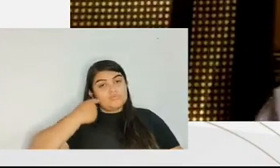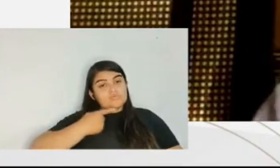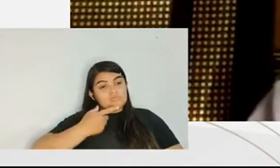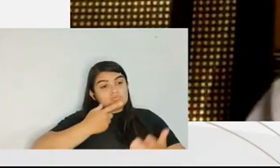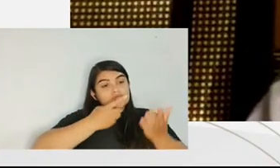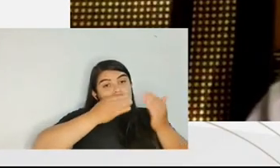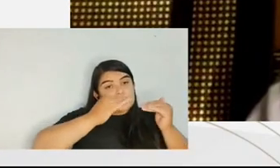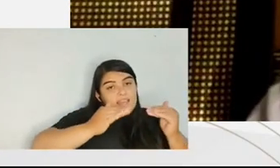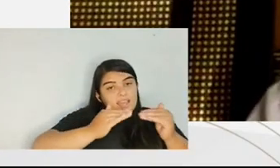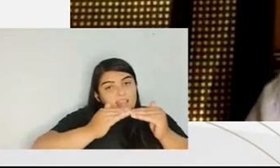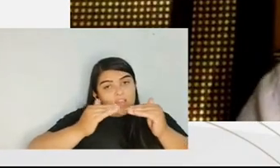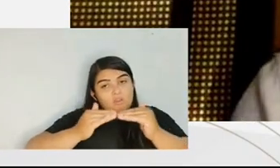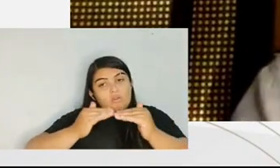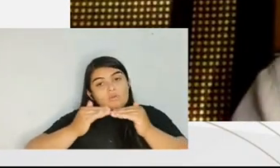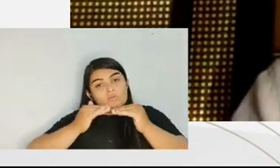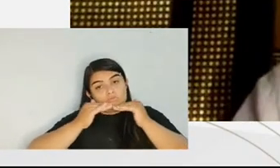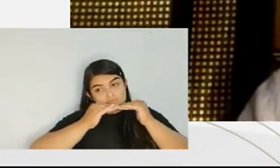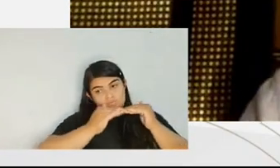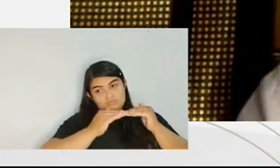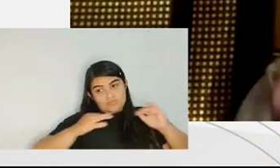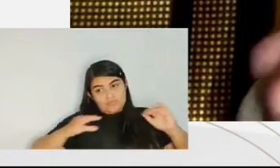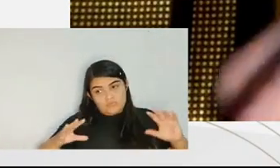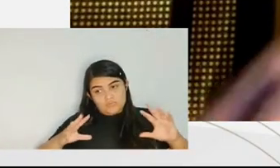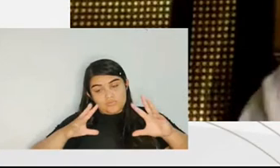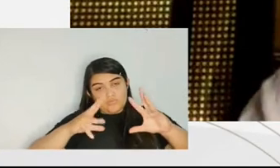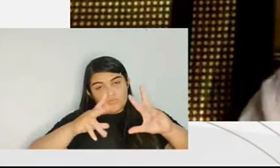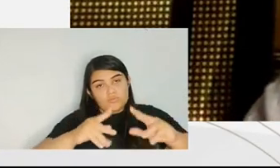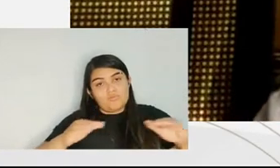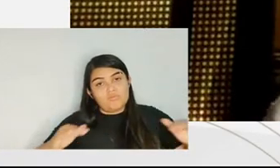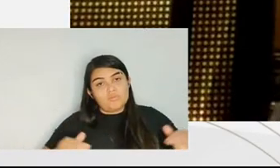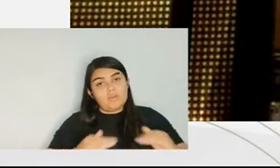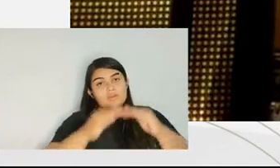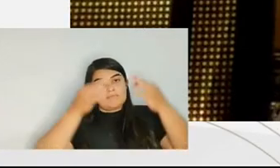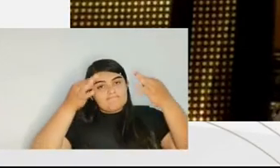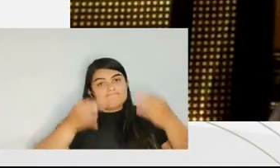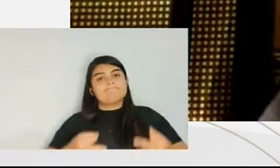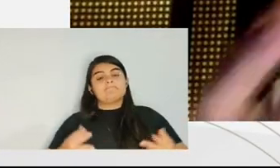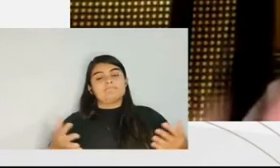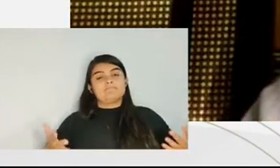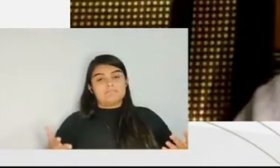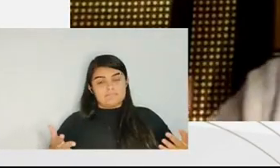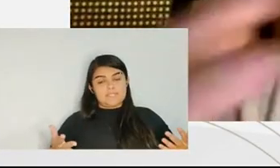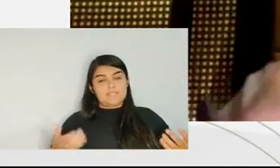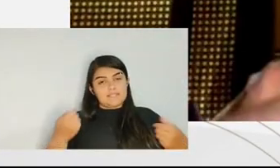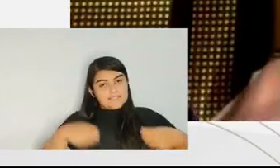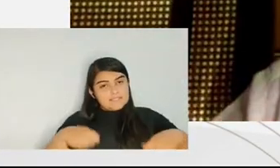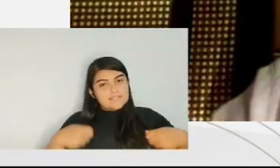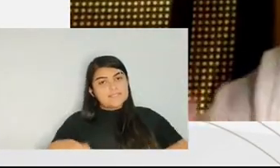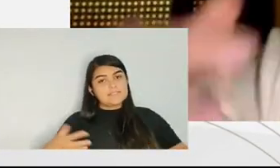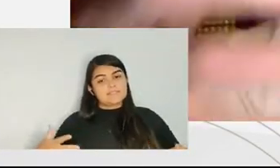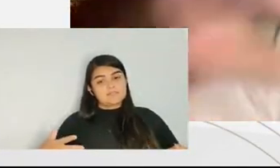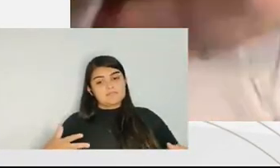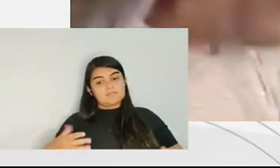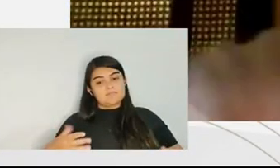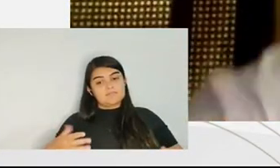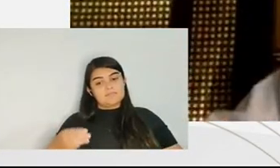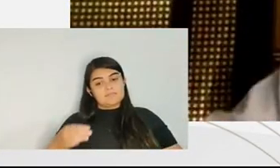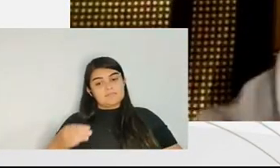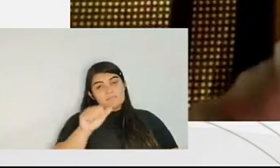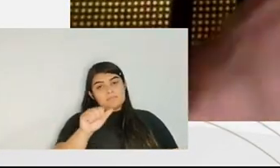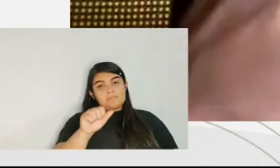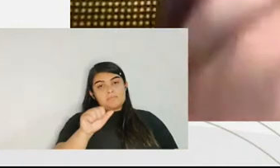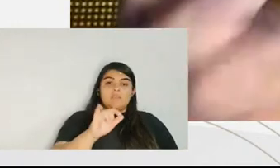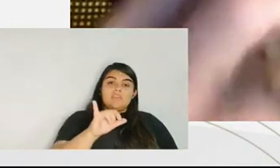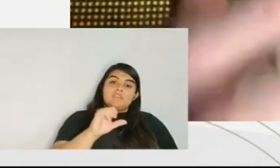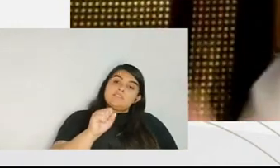over these agreements and these bargainings every bargaining plea bargainings every